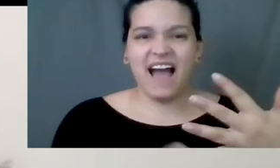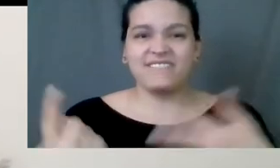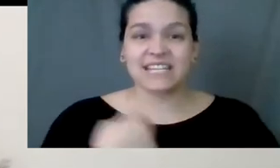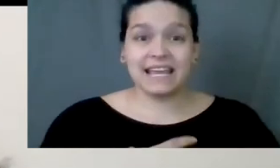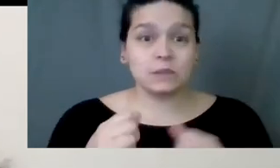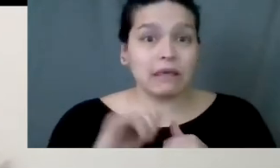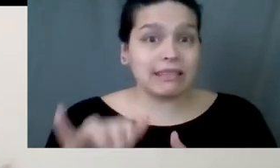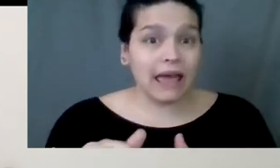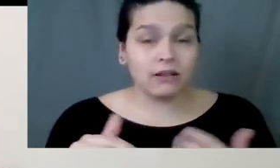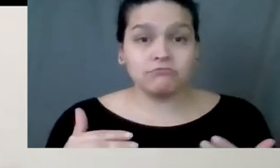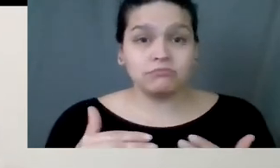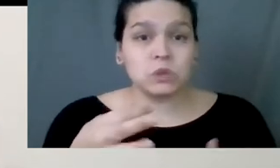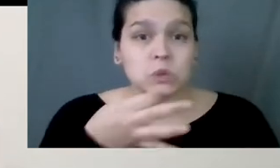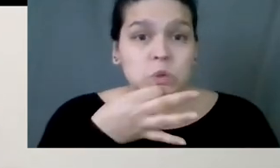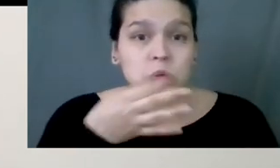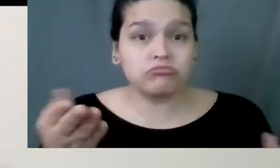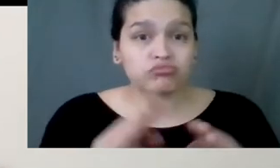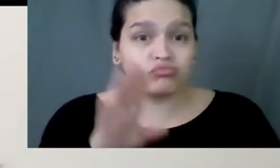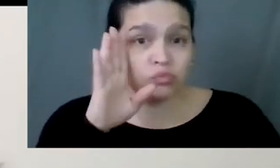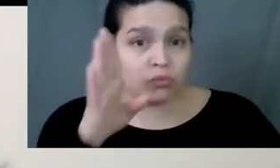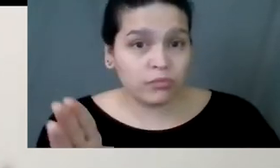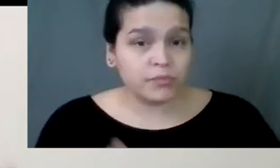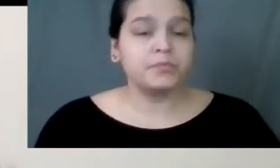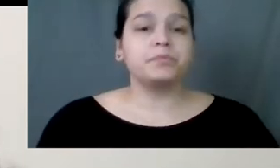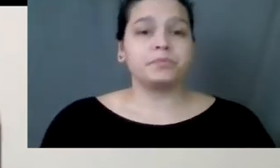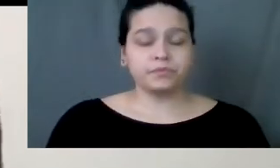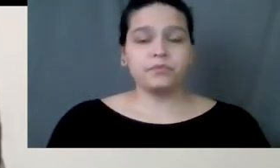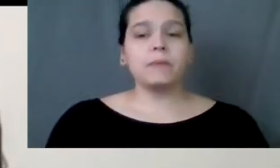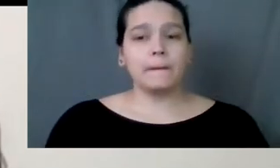And so with that, we are about to close out.